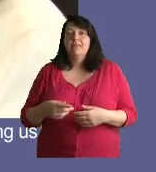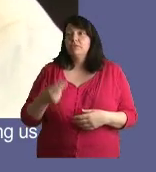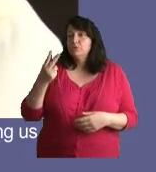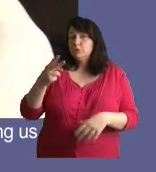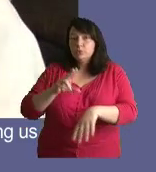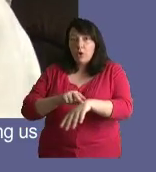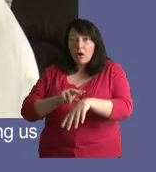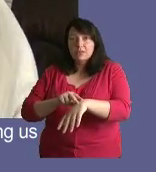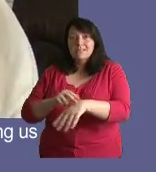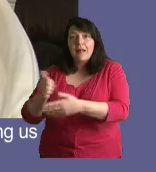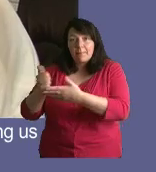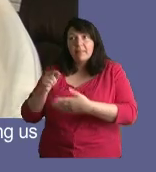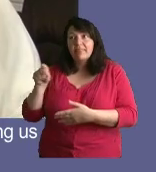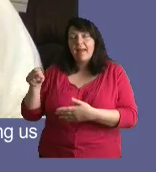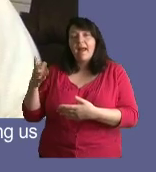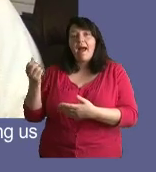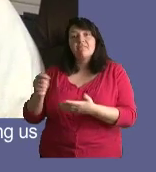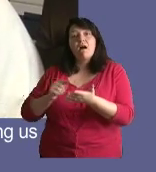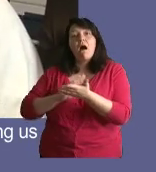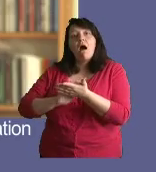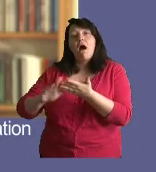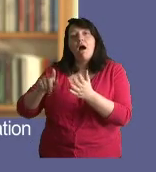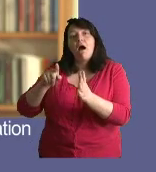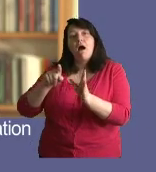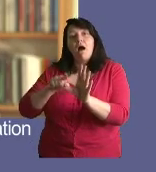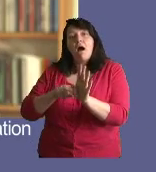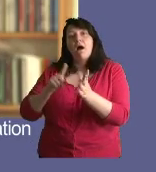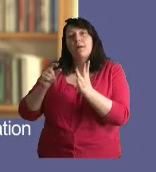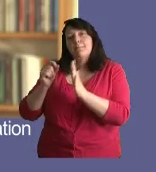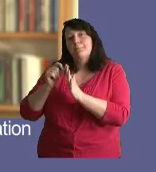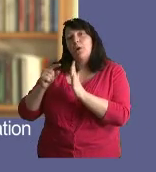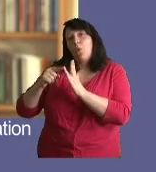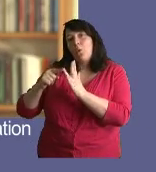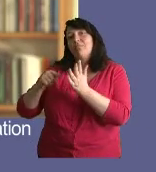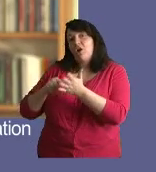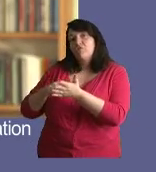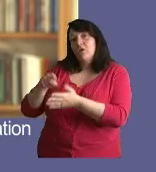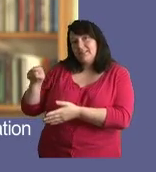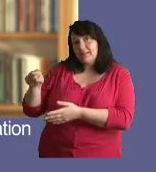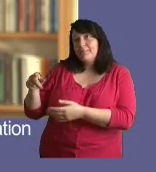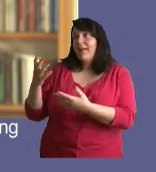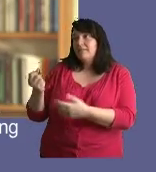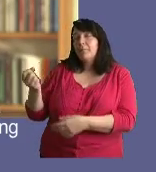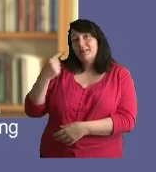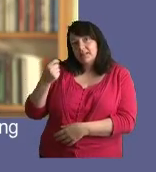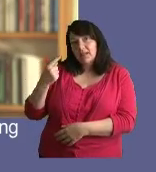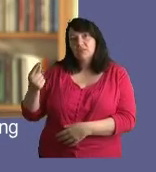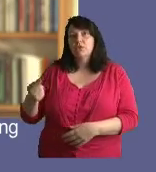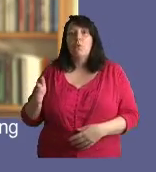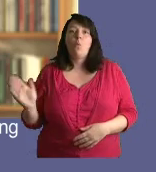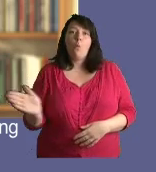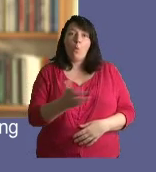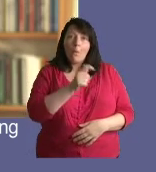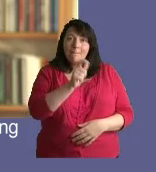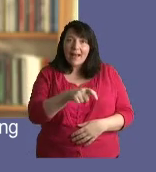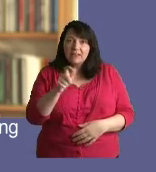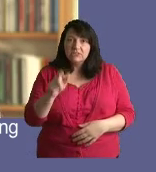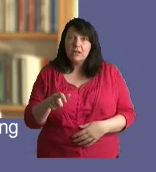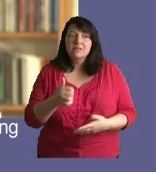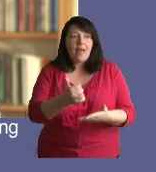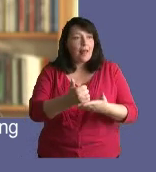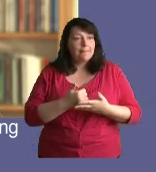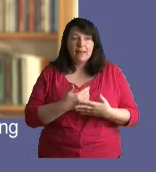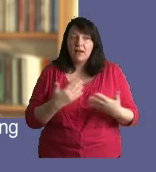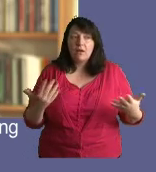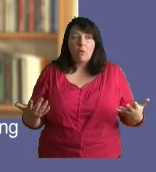even the two doctors that are helping us have hypothyroidism and take thyroid medication all the all the patients